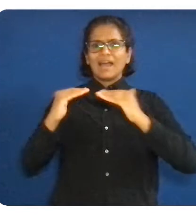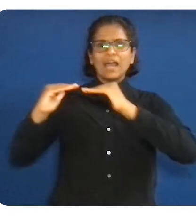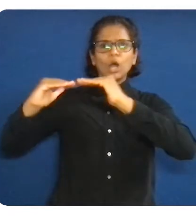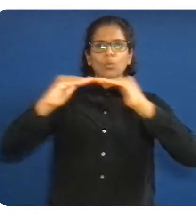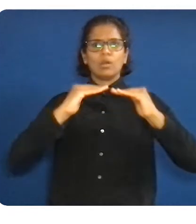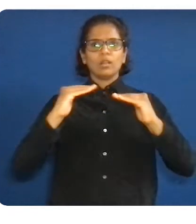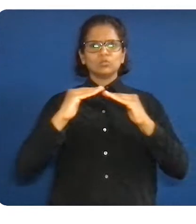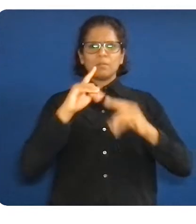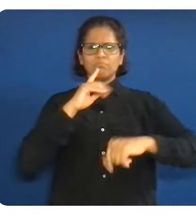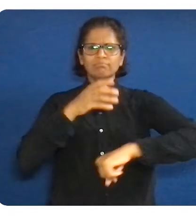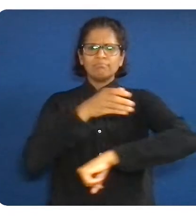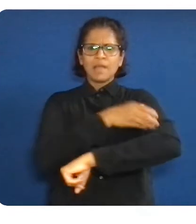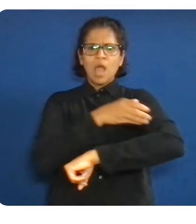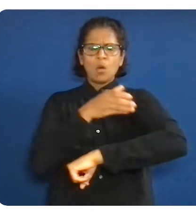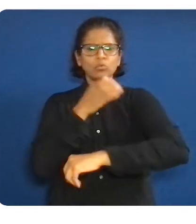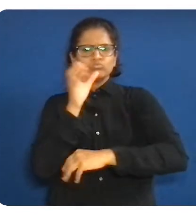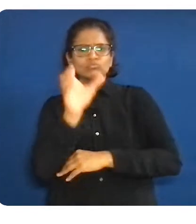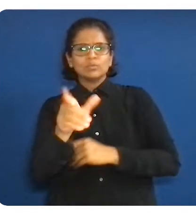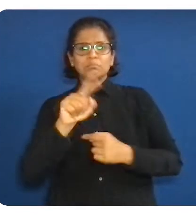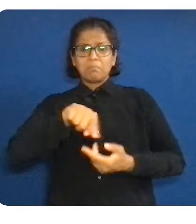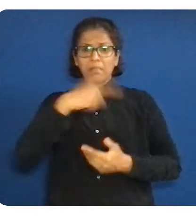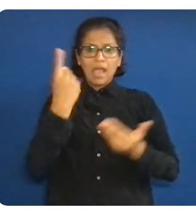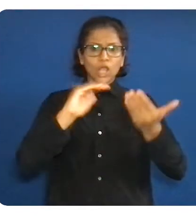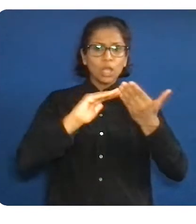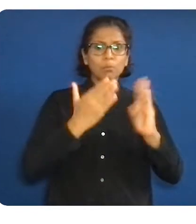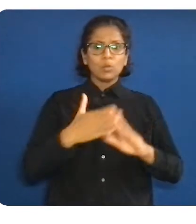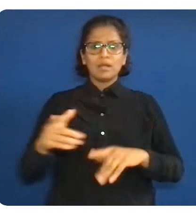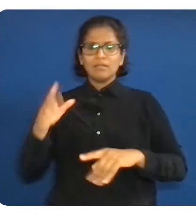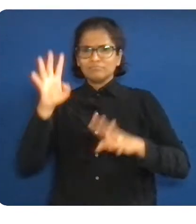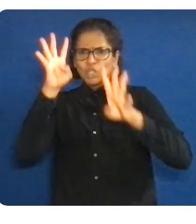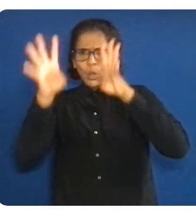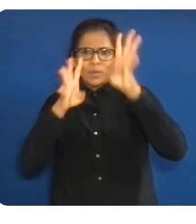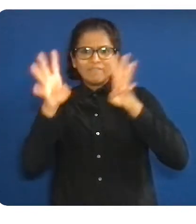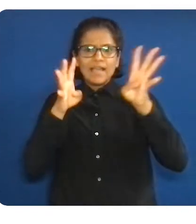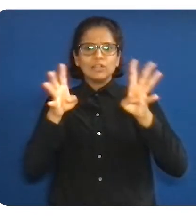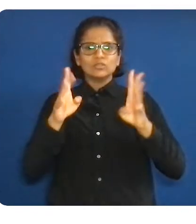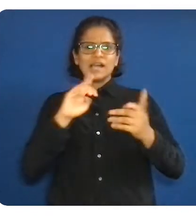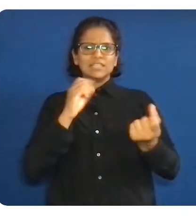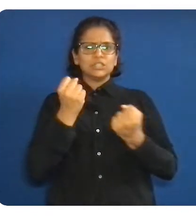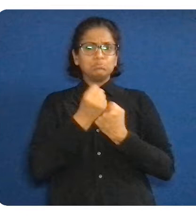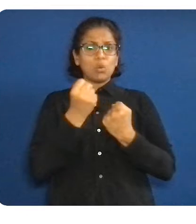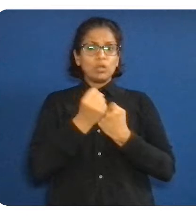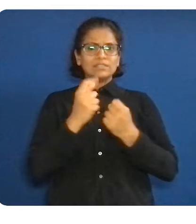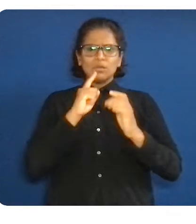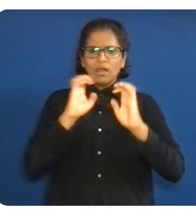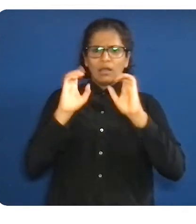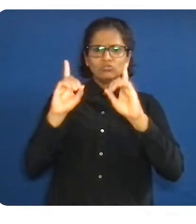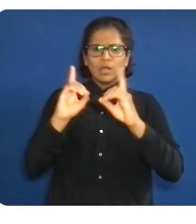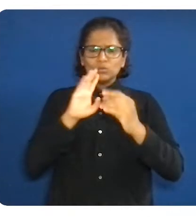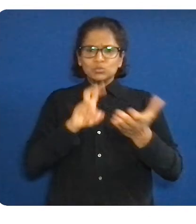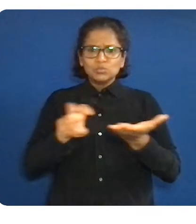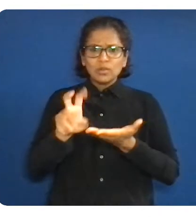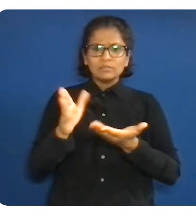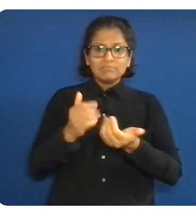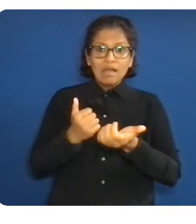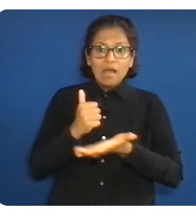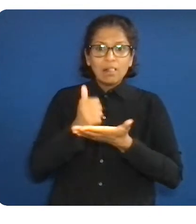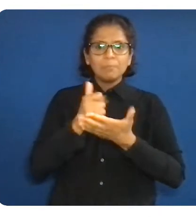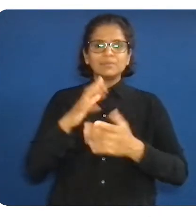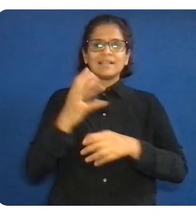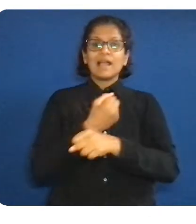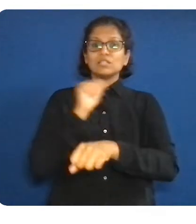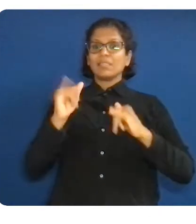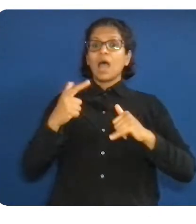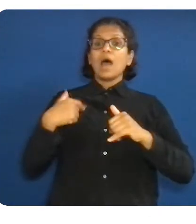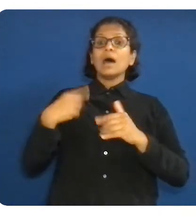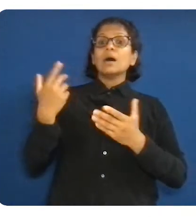external programs like Cloud Career Jumpstart. It's a 12-week learning course for underrepresented students with computer science